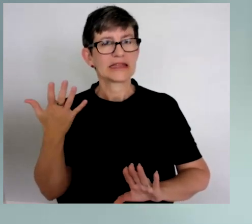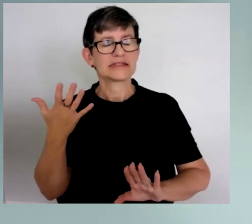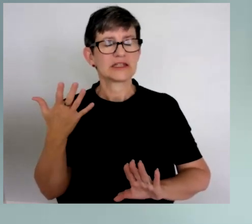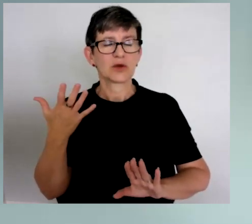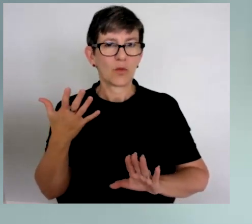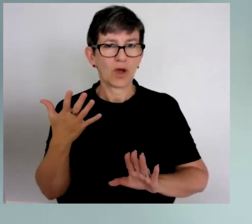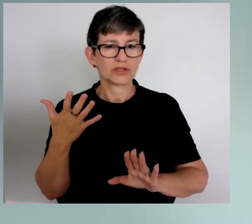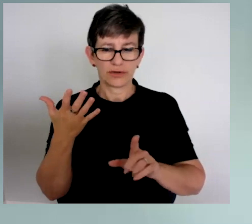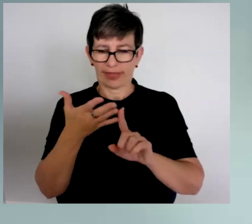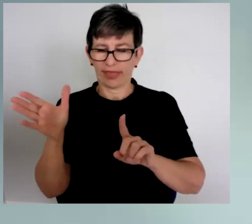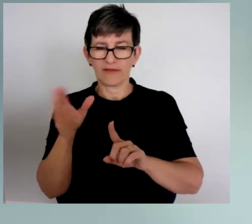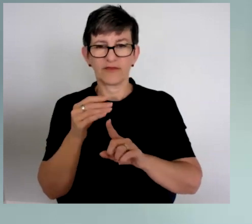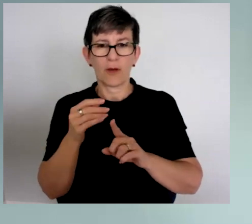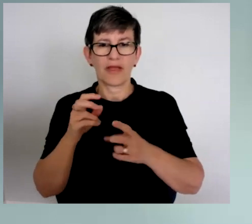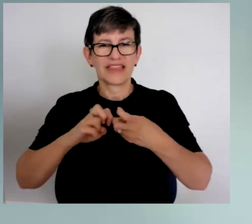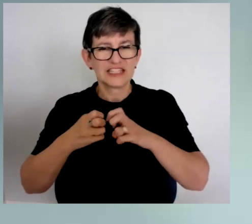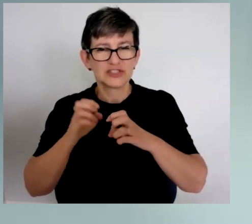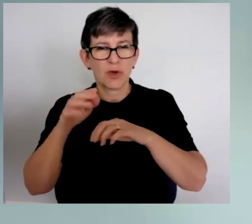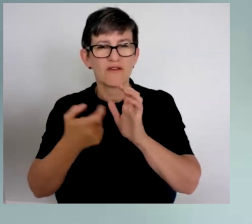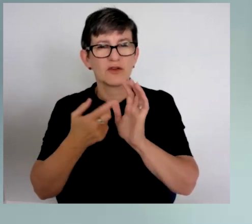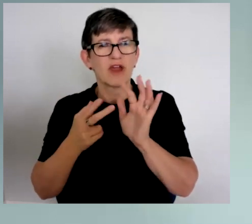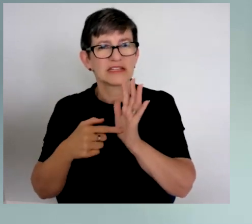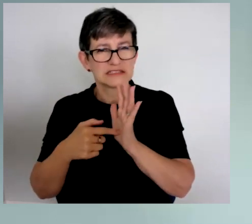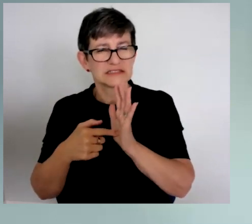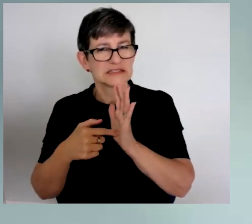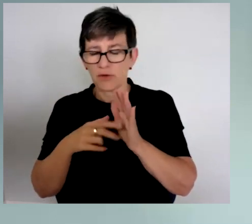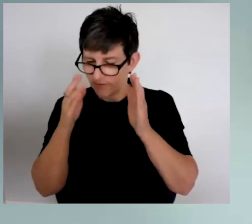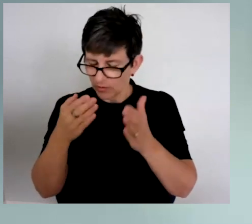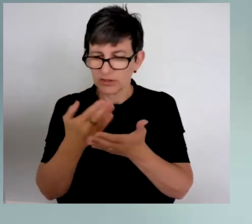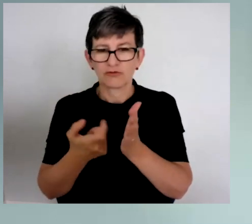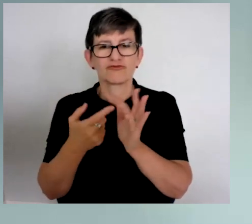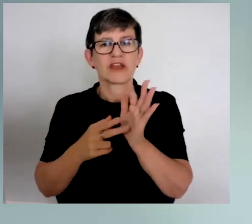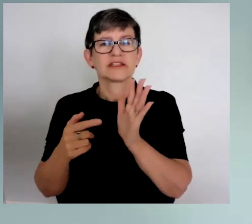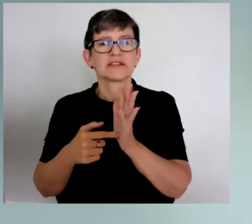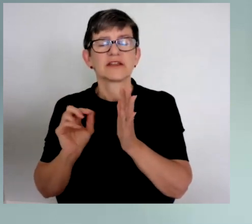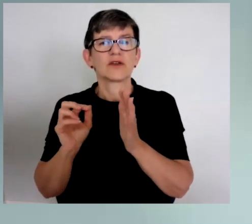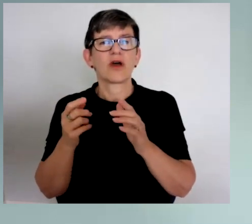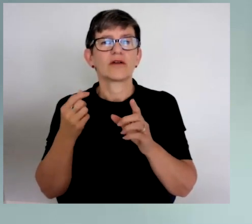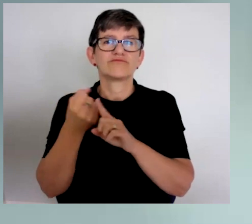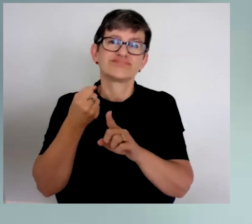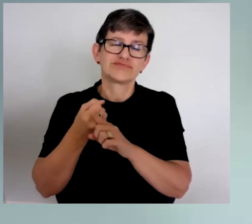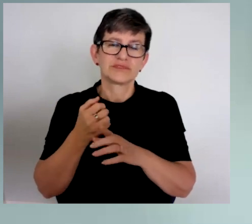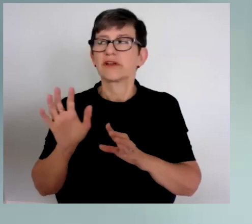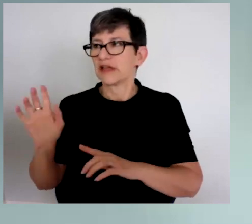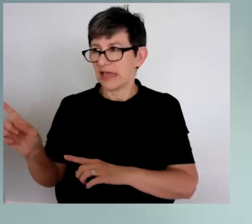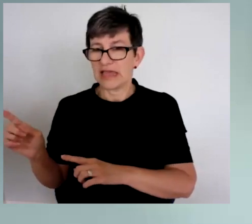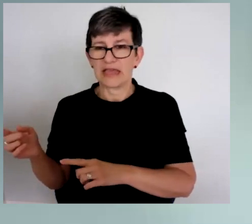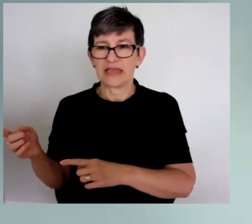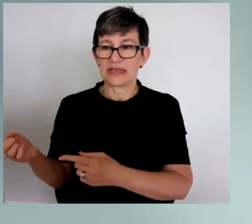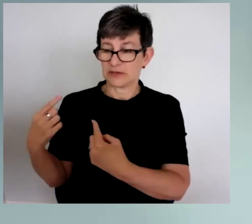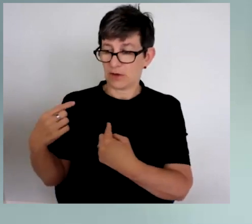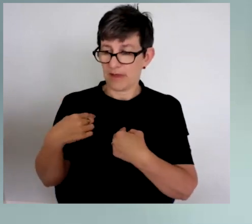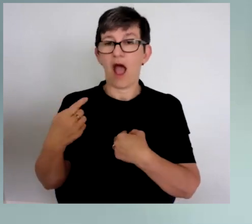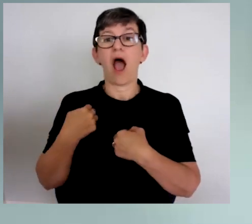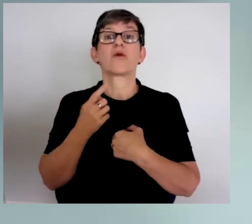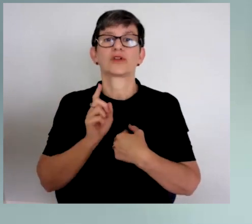from the issue, the rental increase issue. And so he decided that what would actually happen is that I would go in and